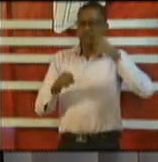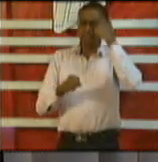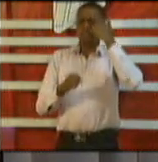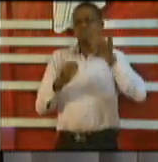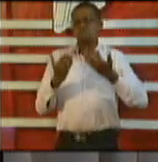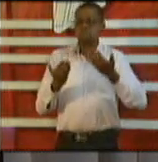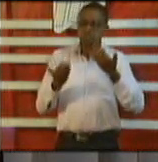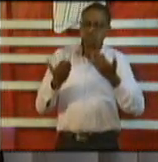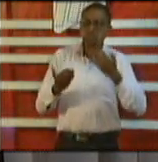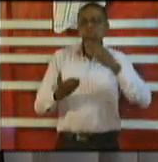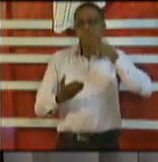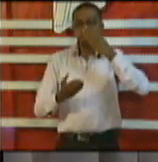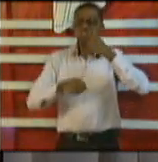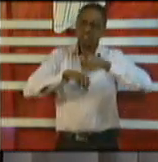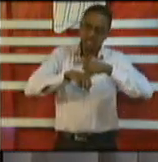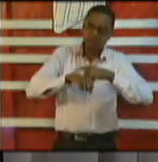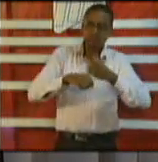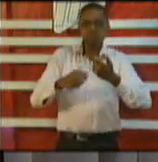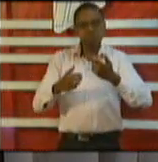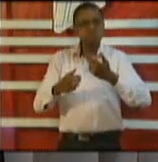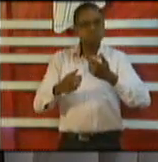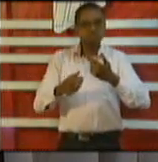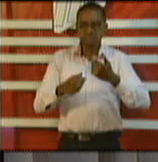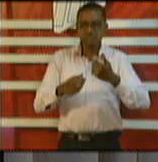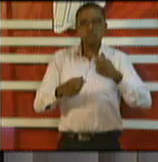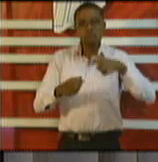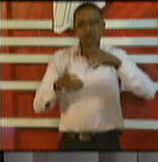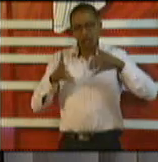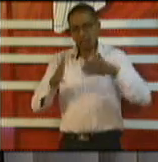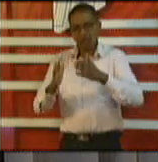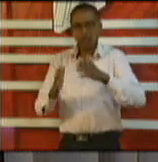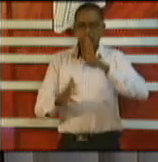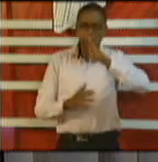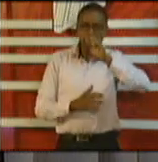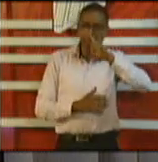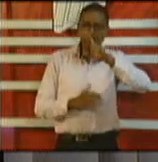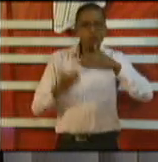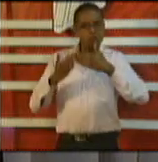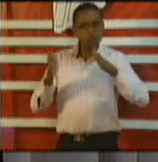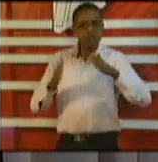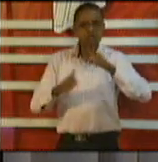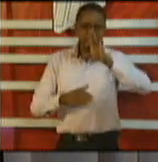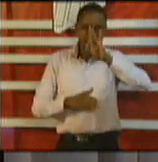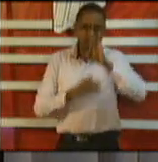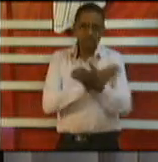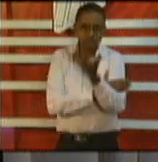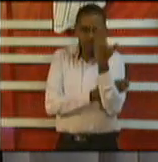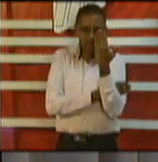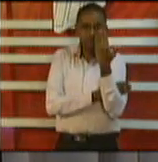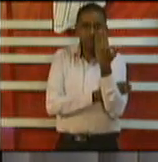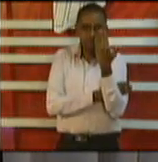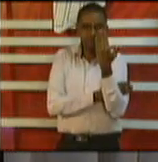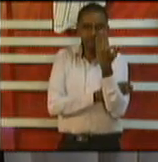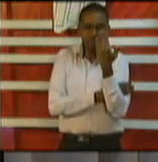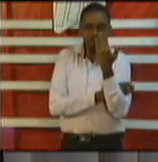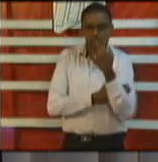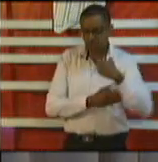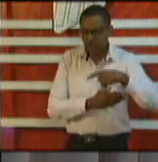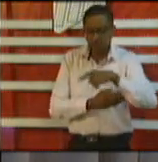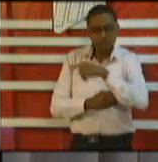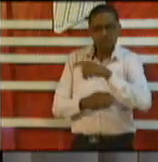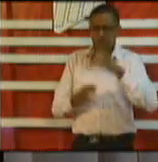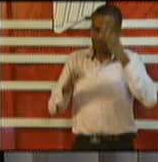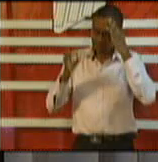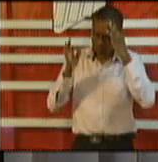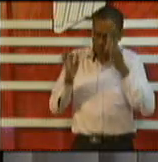restaurants and bars and they're more focused on the food side etc so it's one of those decisions that you take and